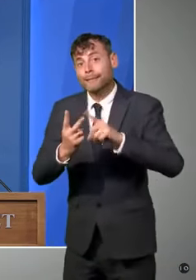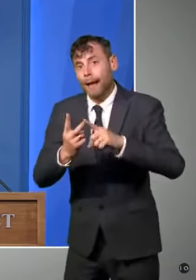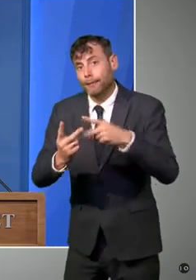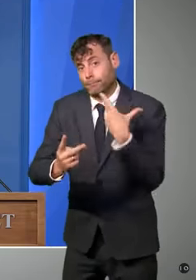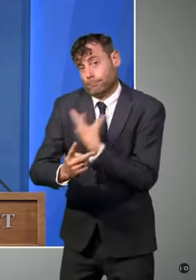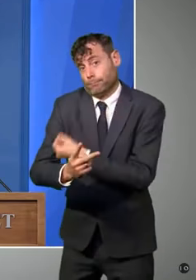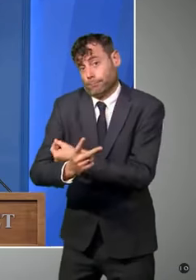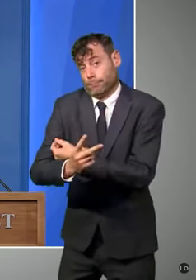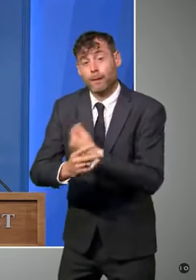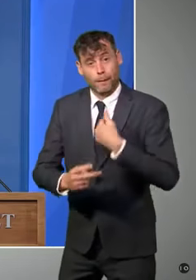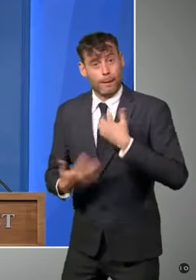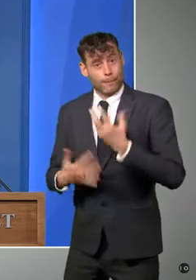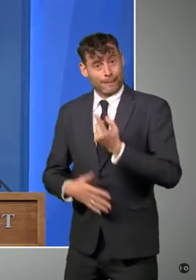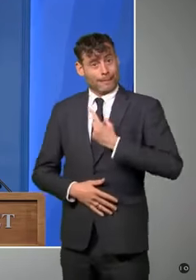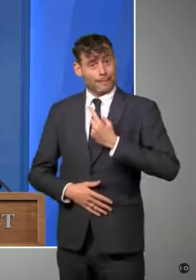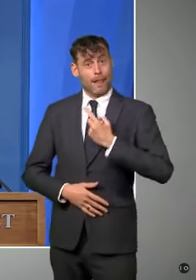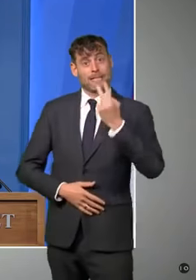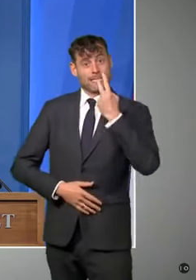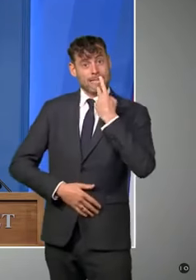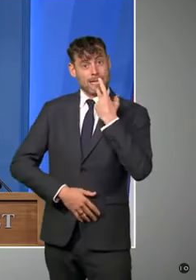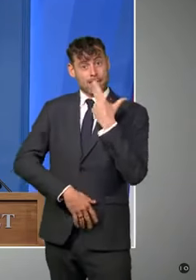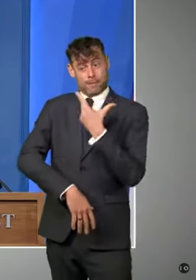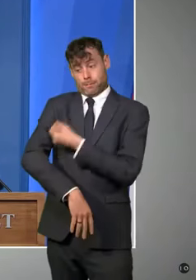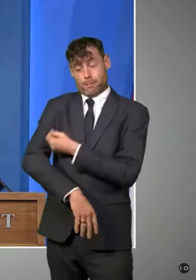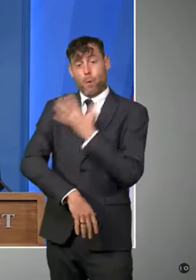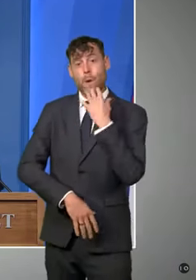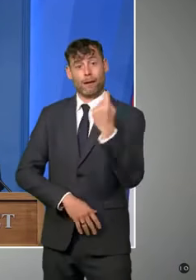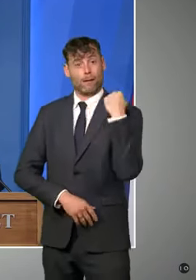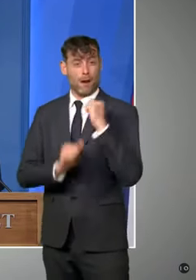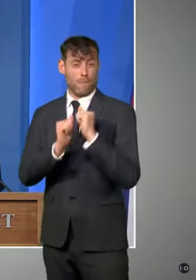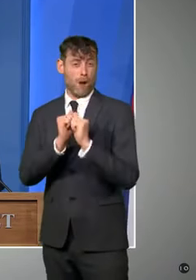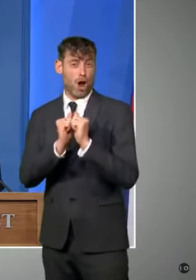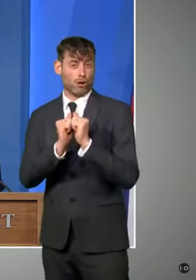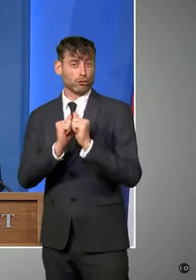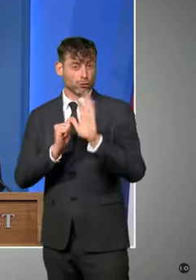listening that it's safe. So please go ahead and take up that opportunity.